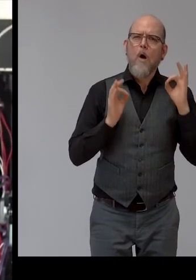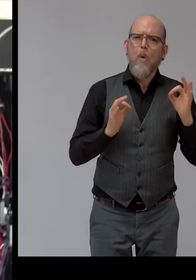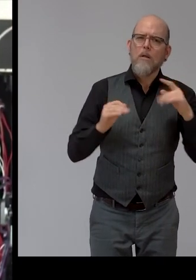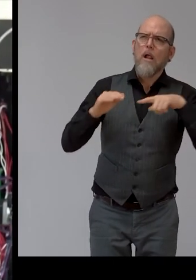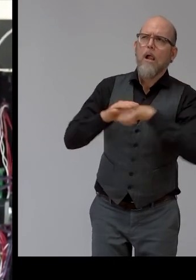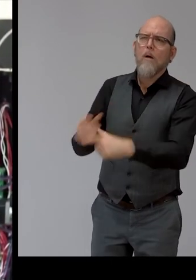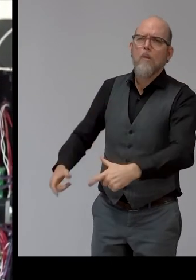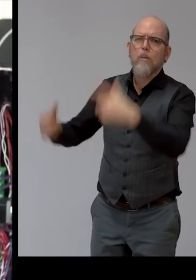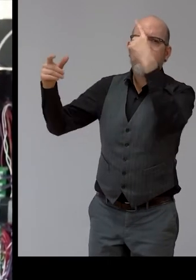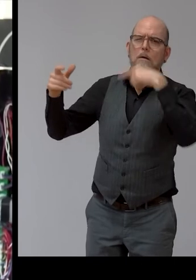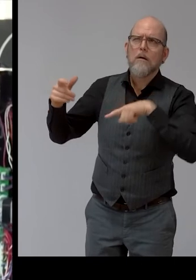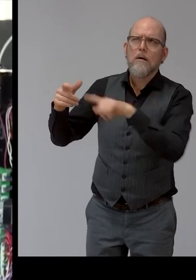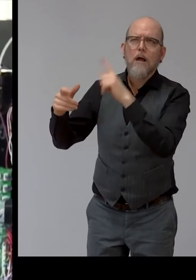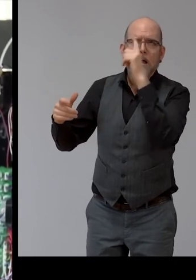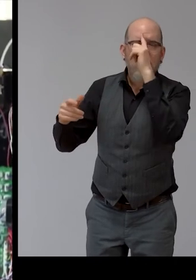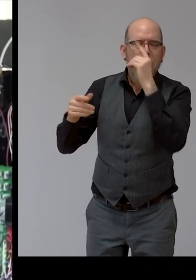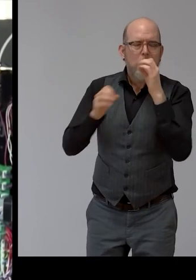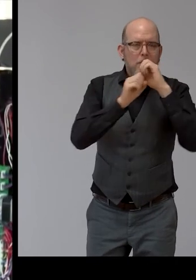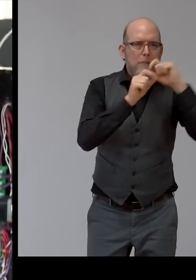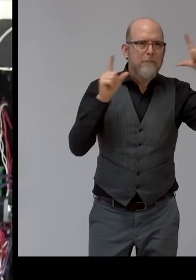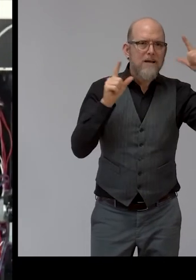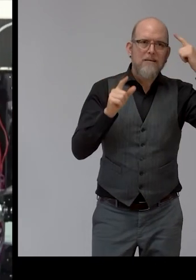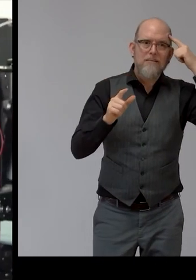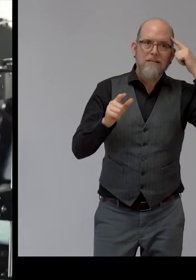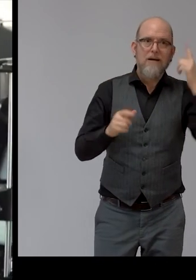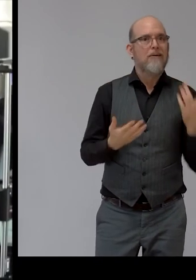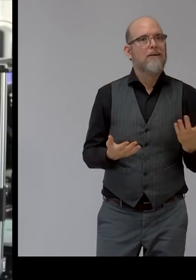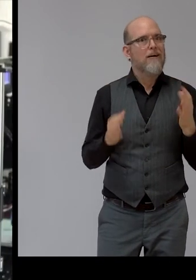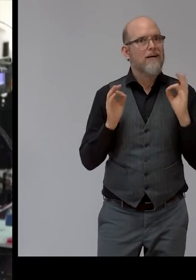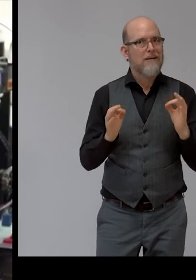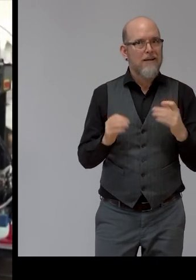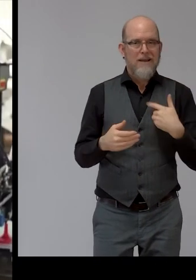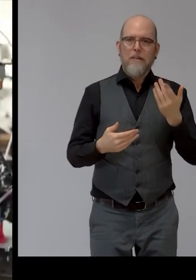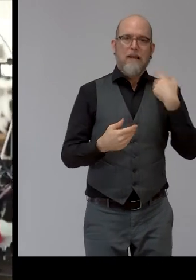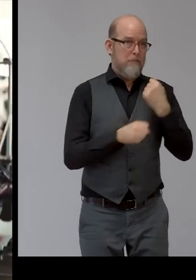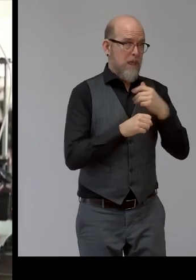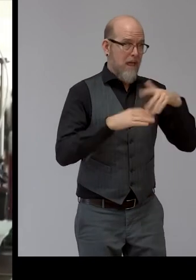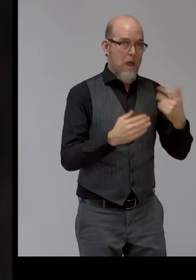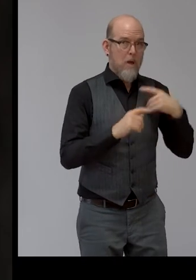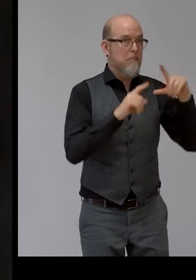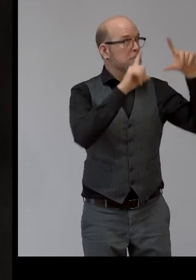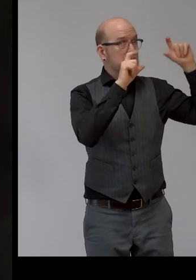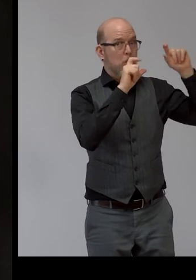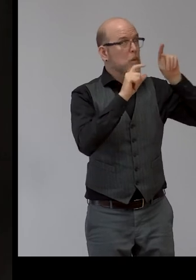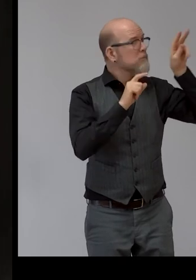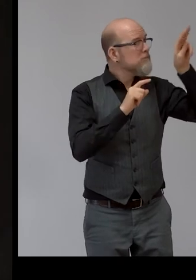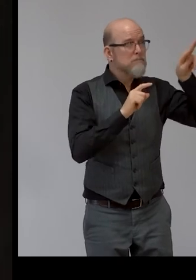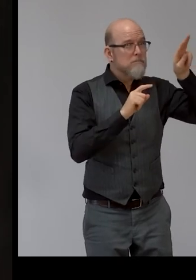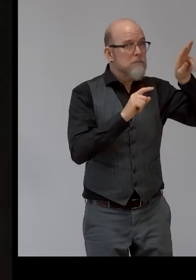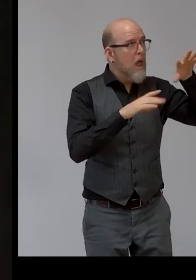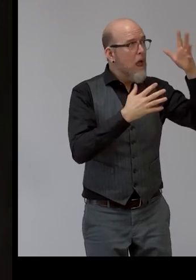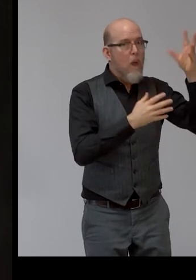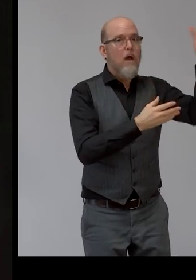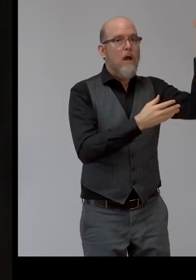that he used photos and pictures and drawings to create the design on the computer. He says